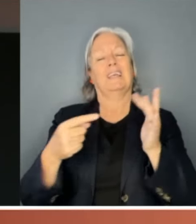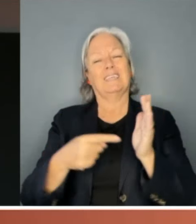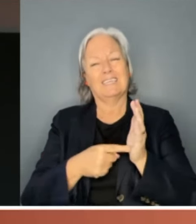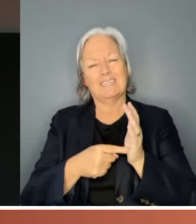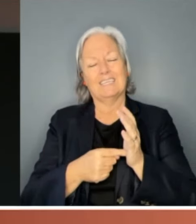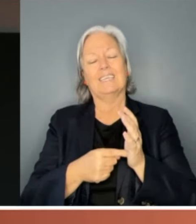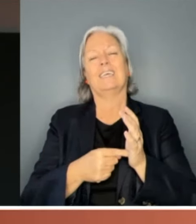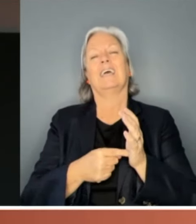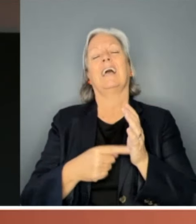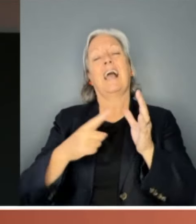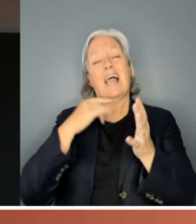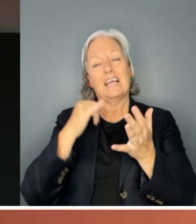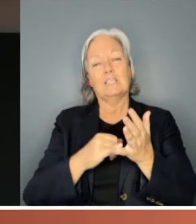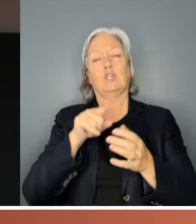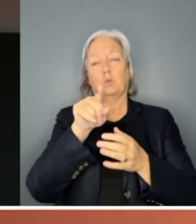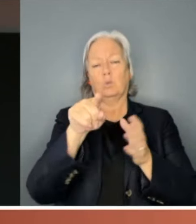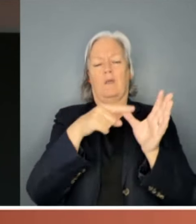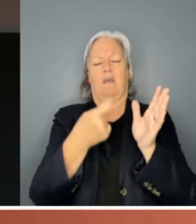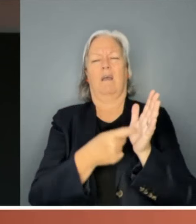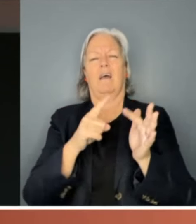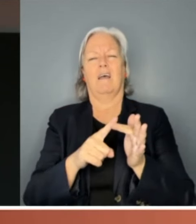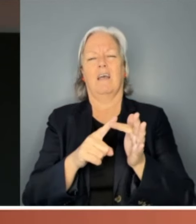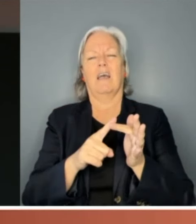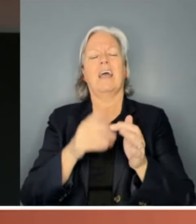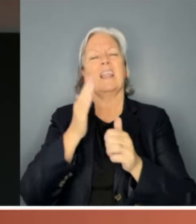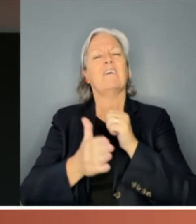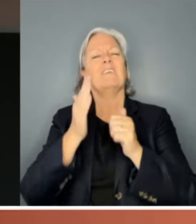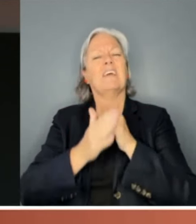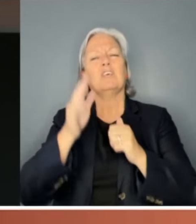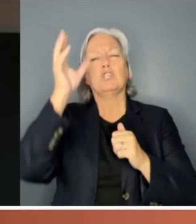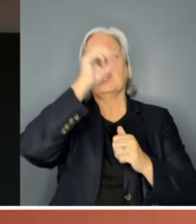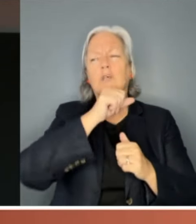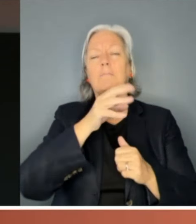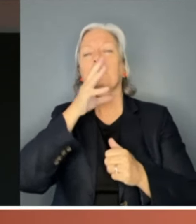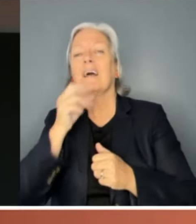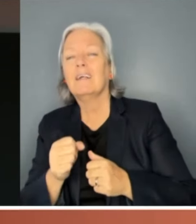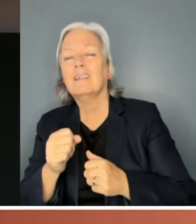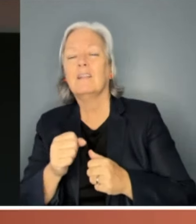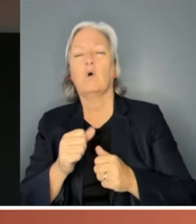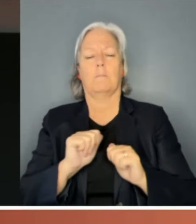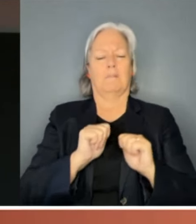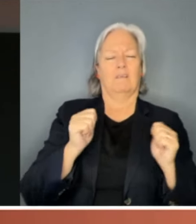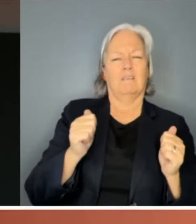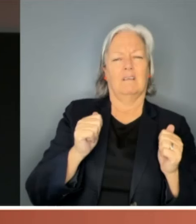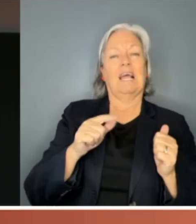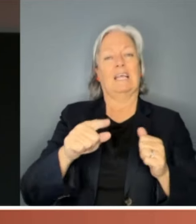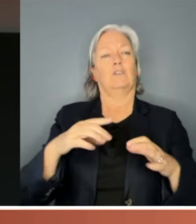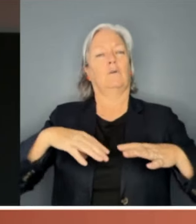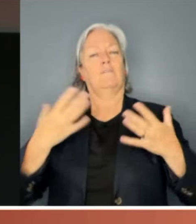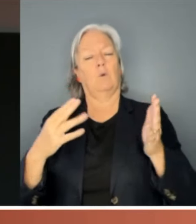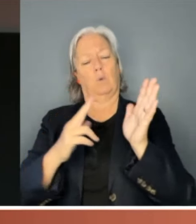as you are, and never assume masculinity or male as the default, the norm.